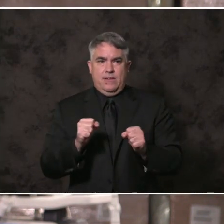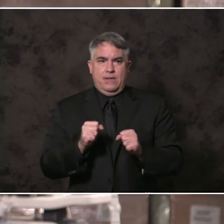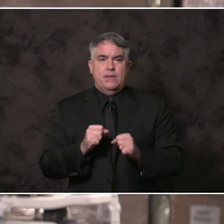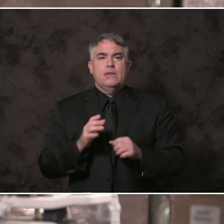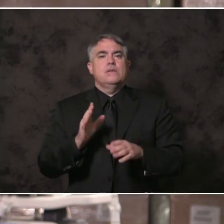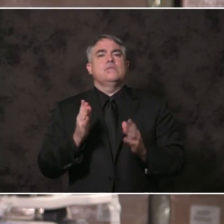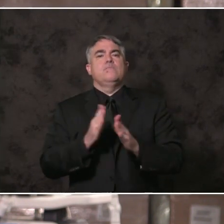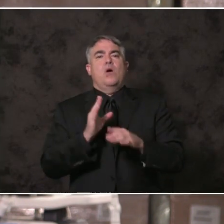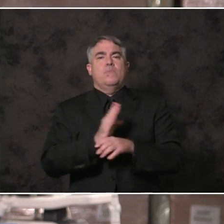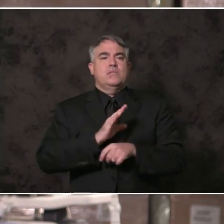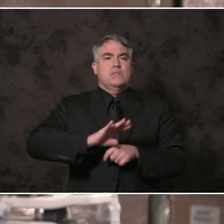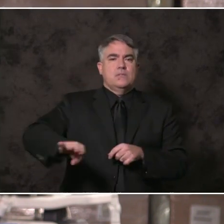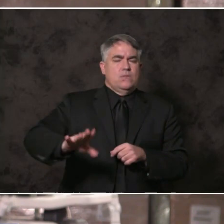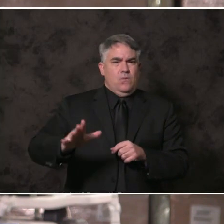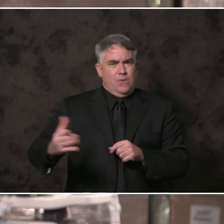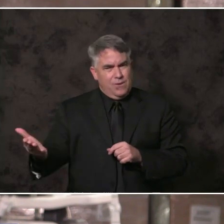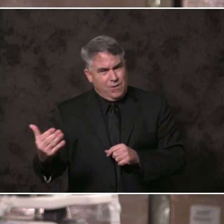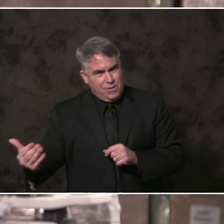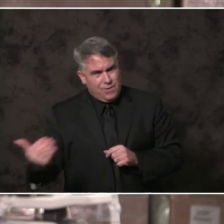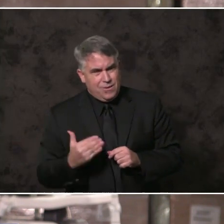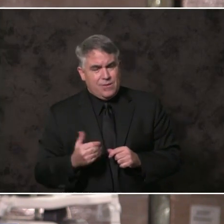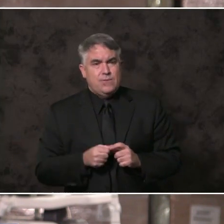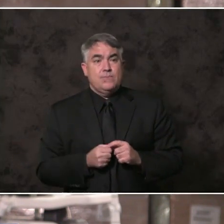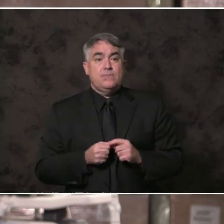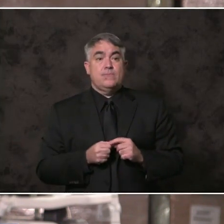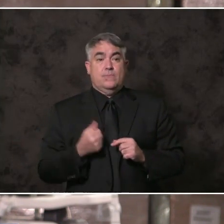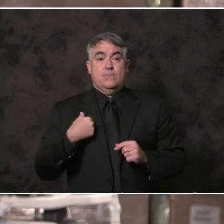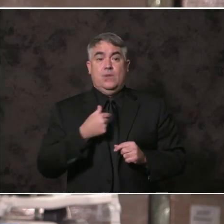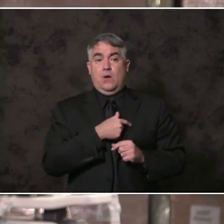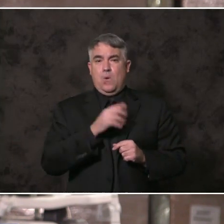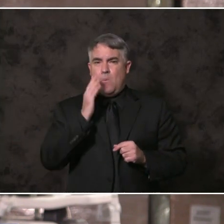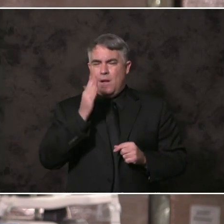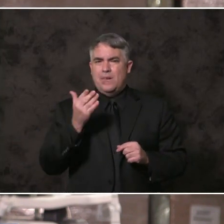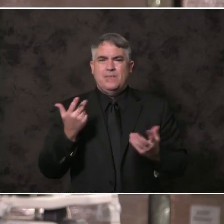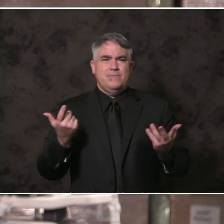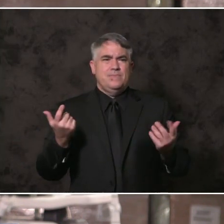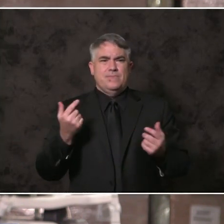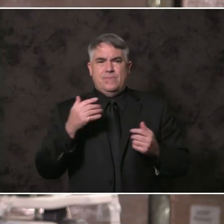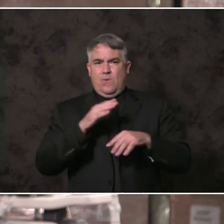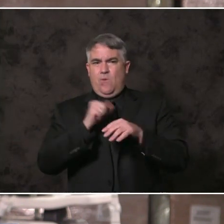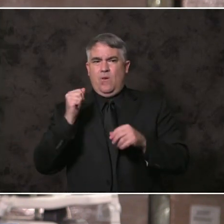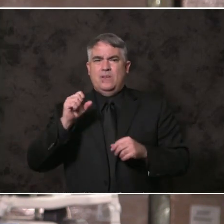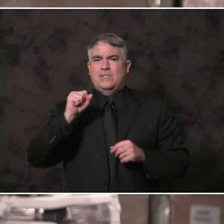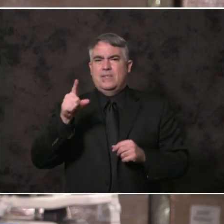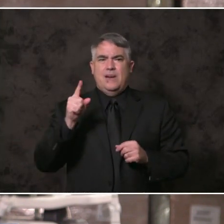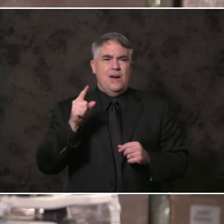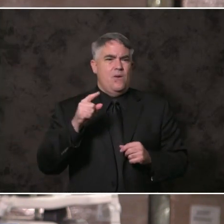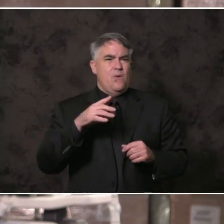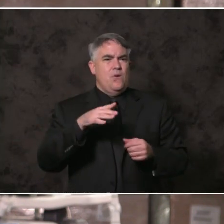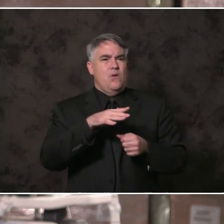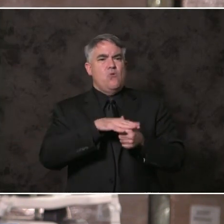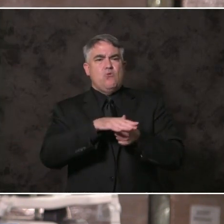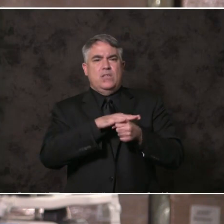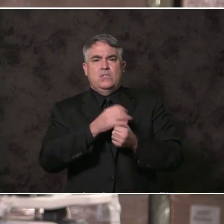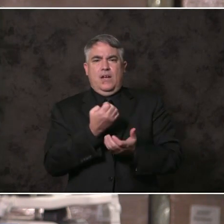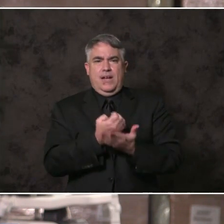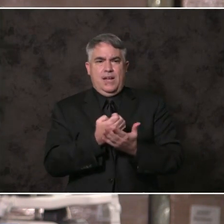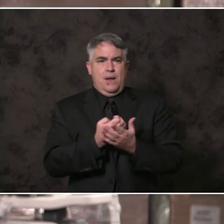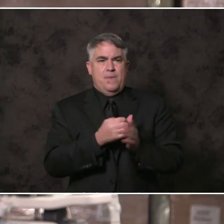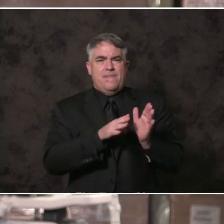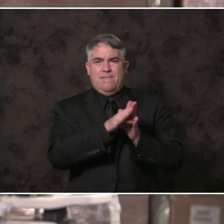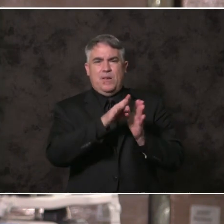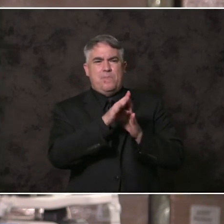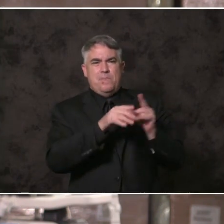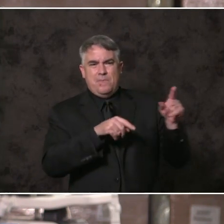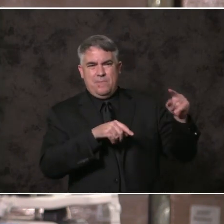hit by COVID behind. We will also join the call of the San Diego Regional Economic Development Corporation to increase